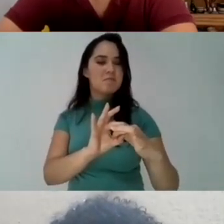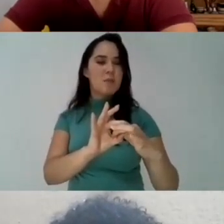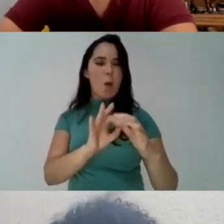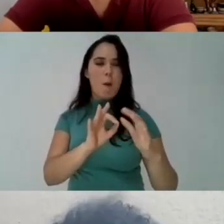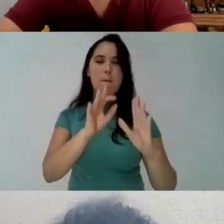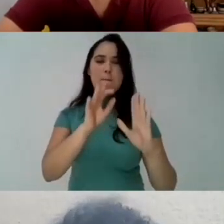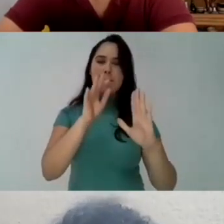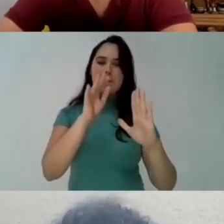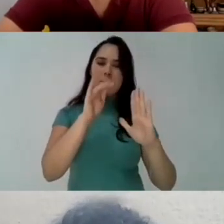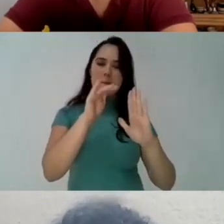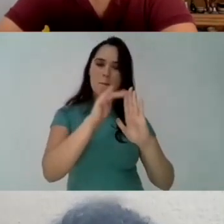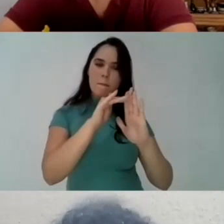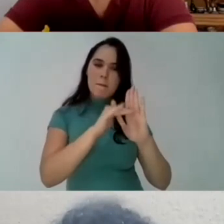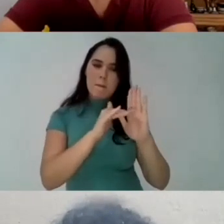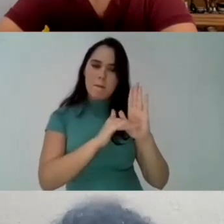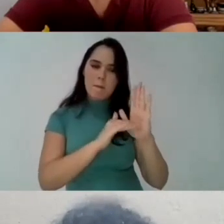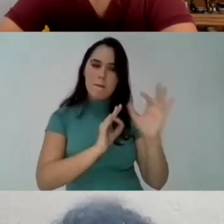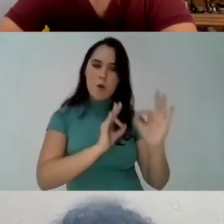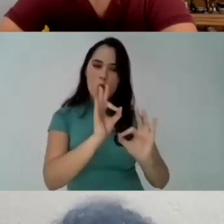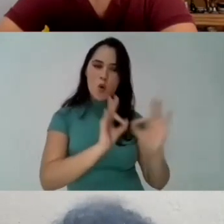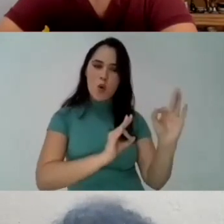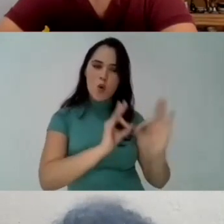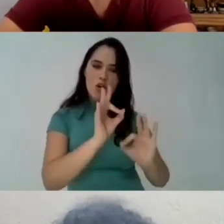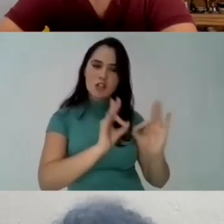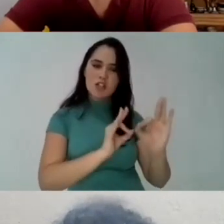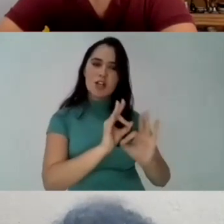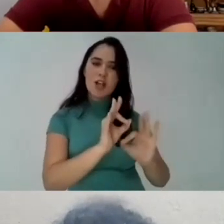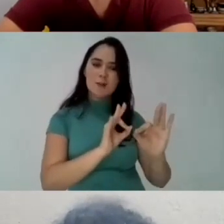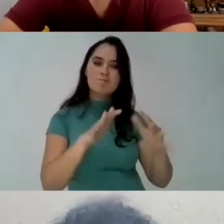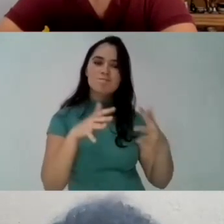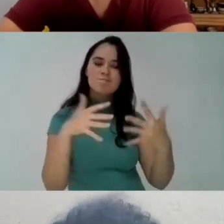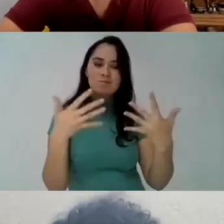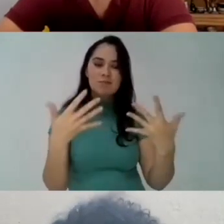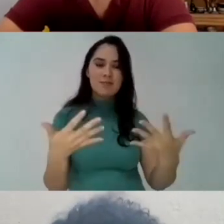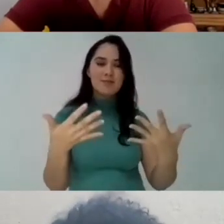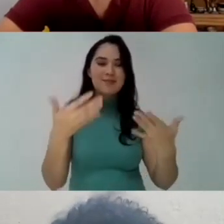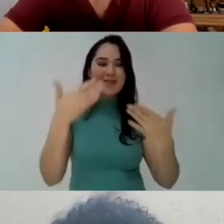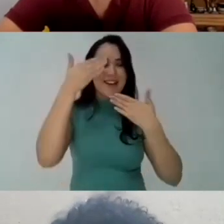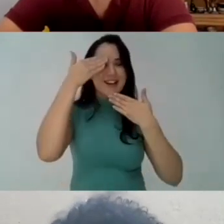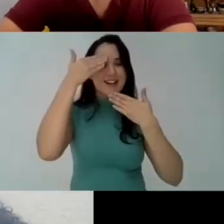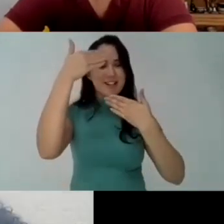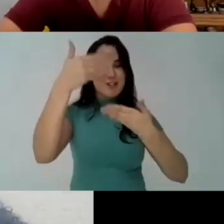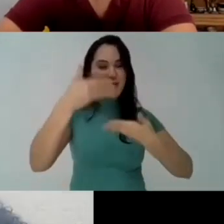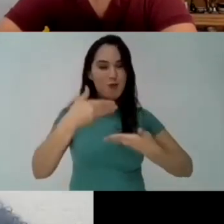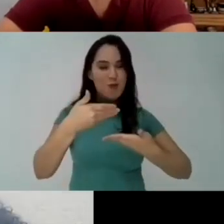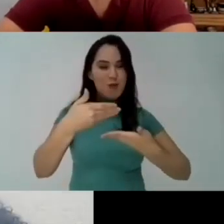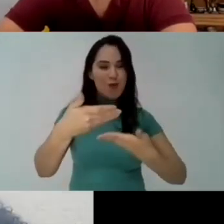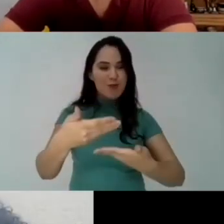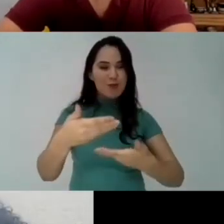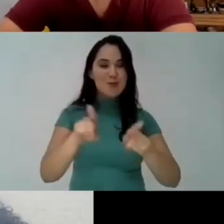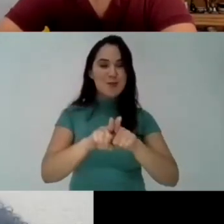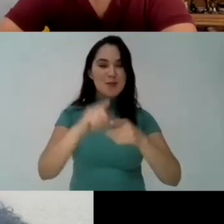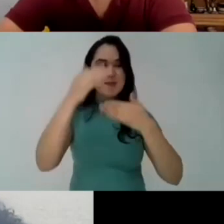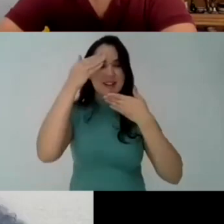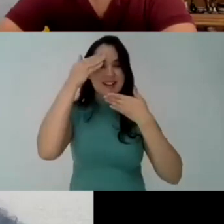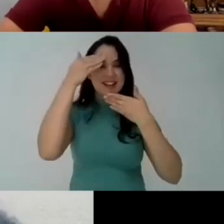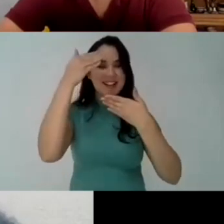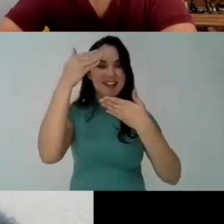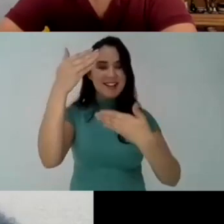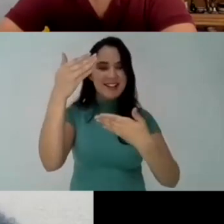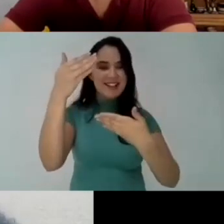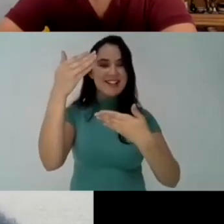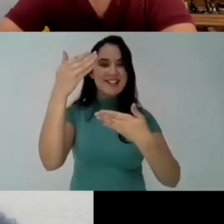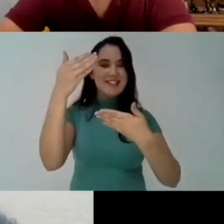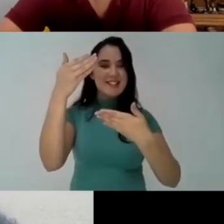And because I believe that you are part of this project that we have for Brazil I would like to